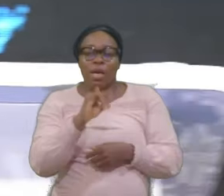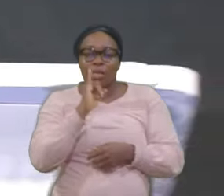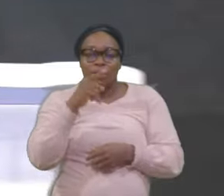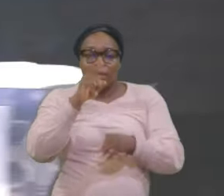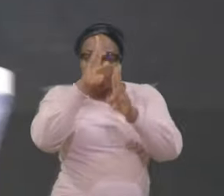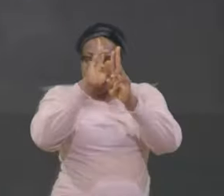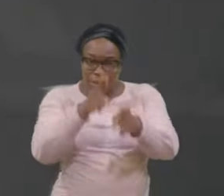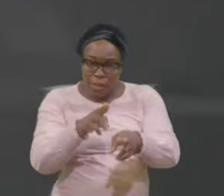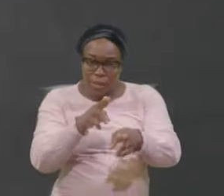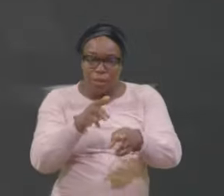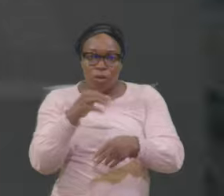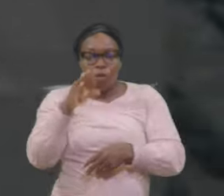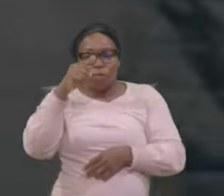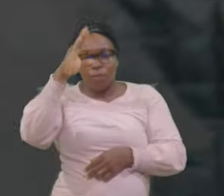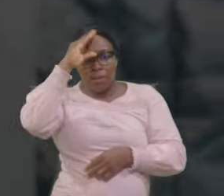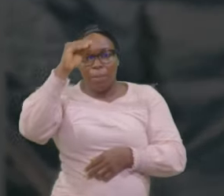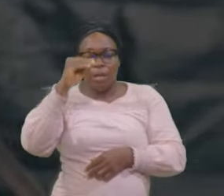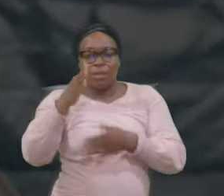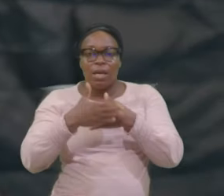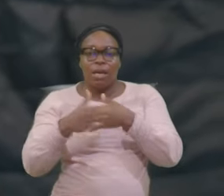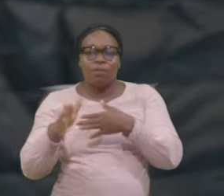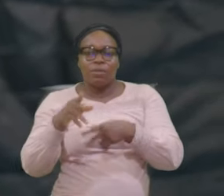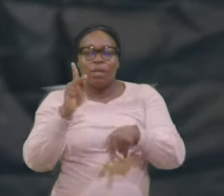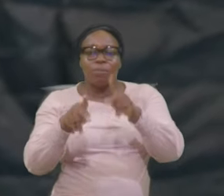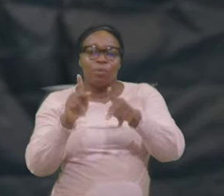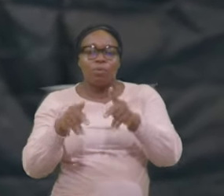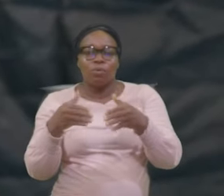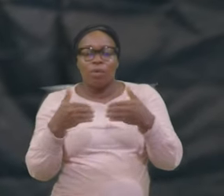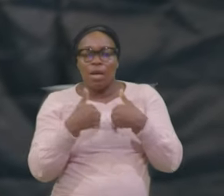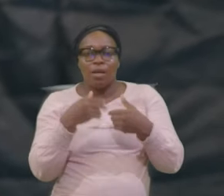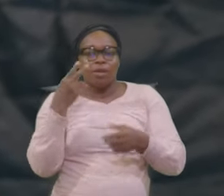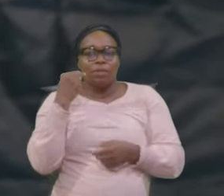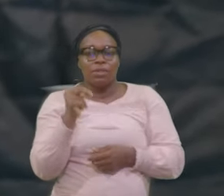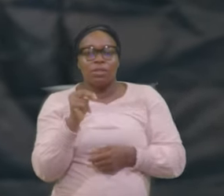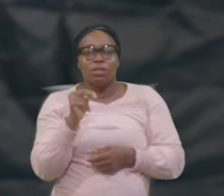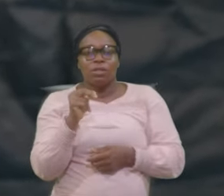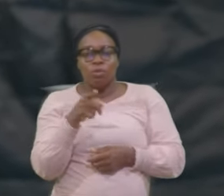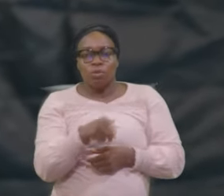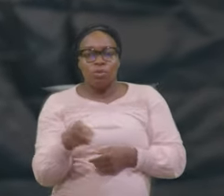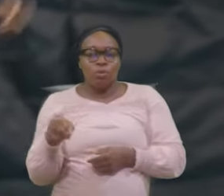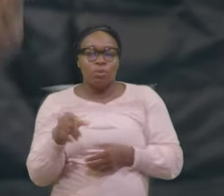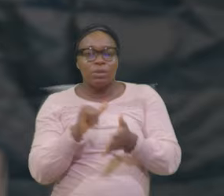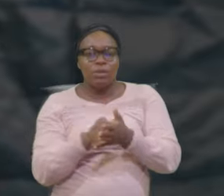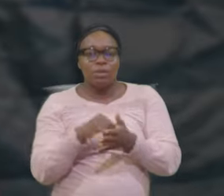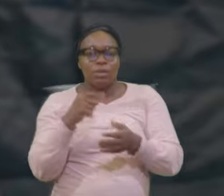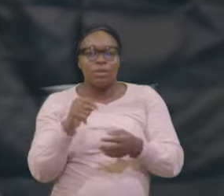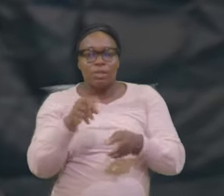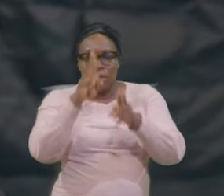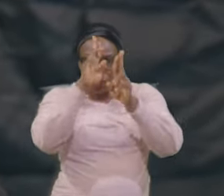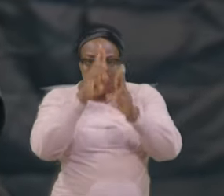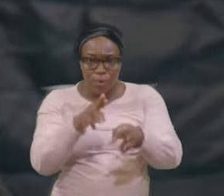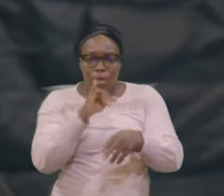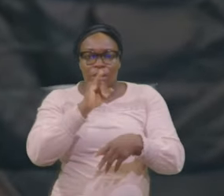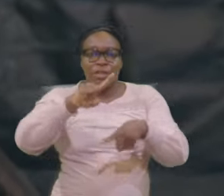people Have seen And you Know they Look at you Like this Dignity Is gone Self Respect Is